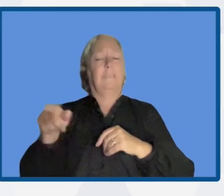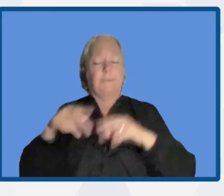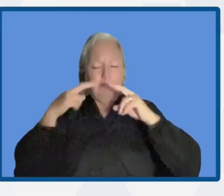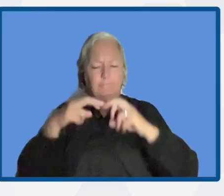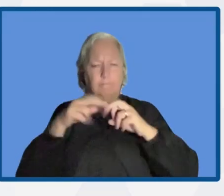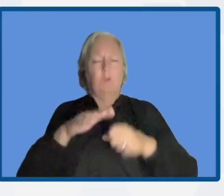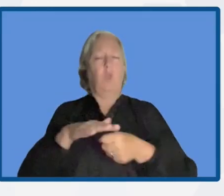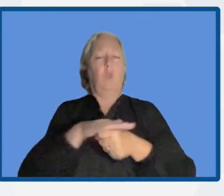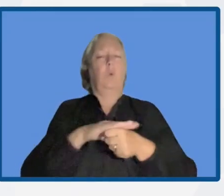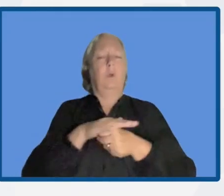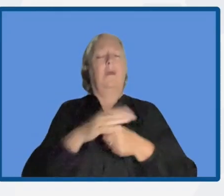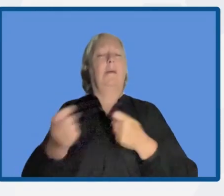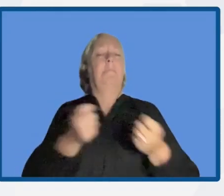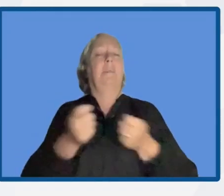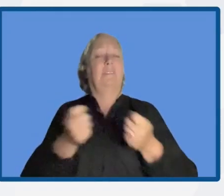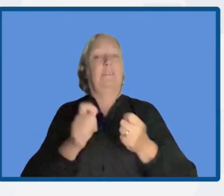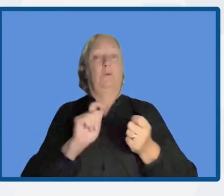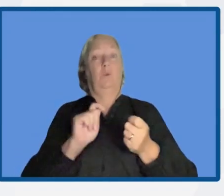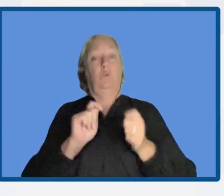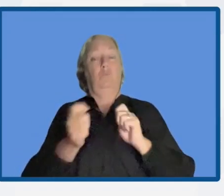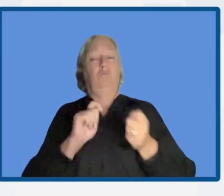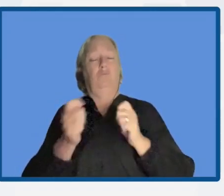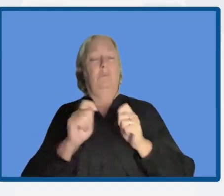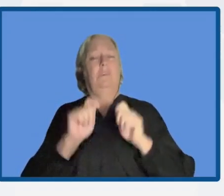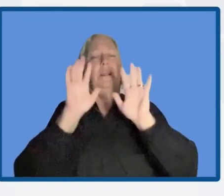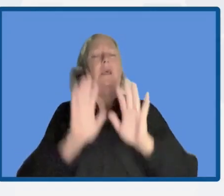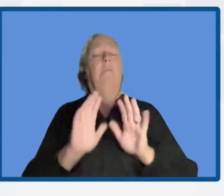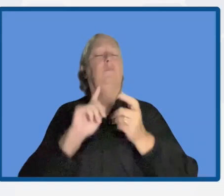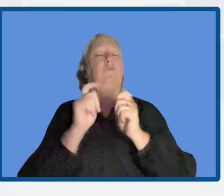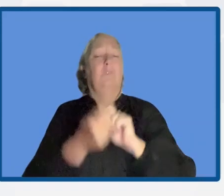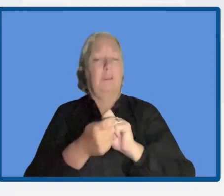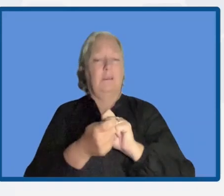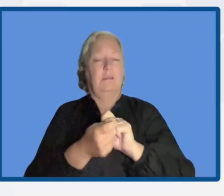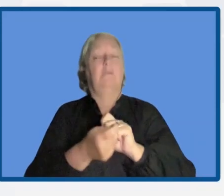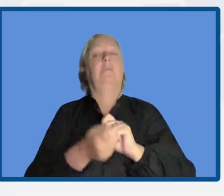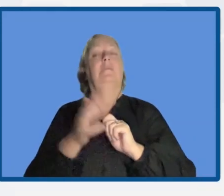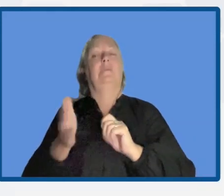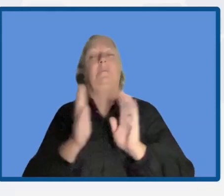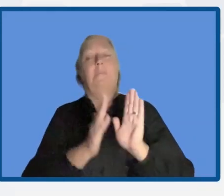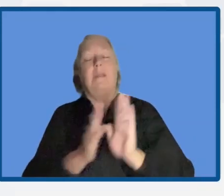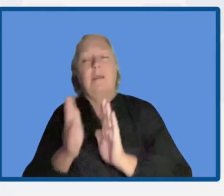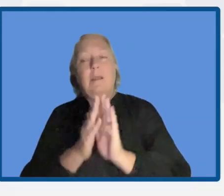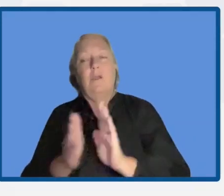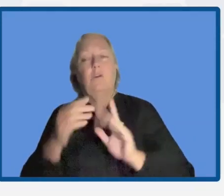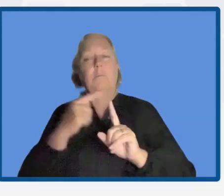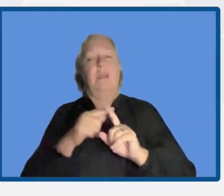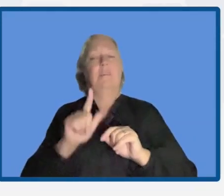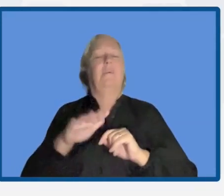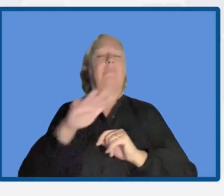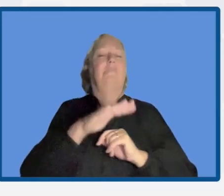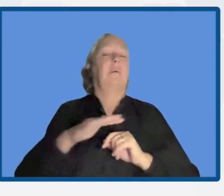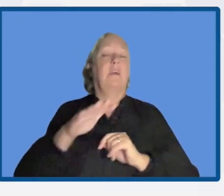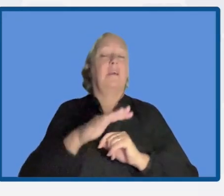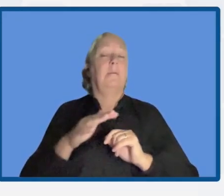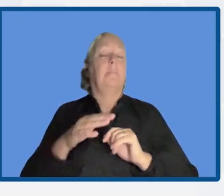risk adaptation and adaptation to climate change in vulnerable communities, territorial planning, and environmental policy. He has also been the